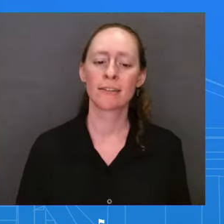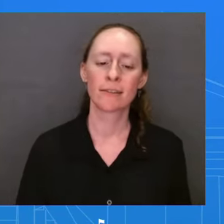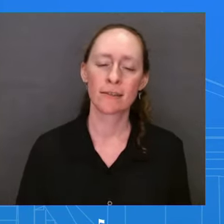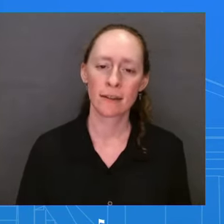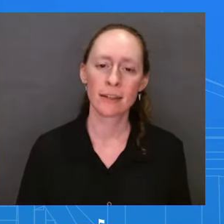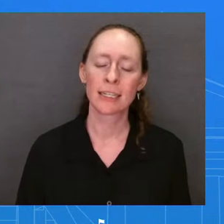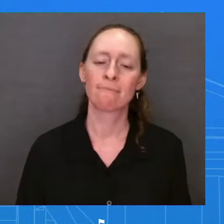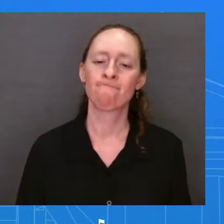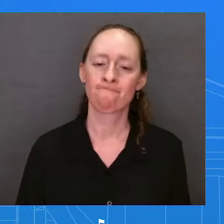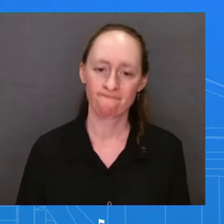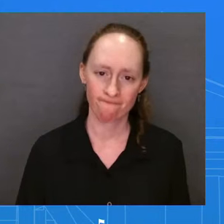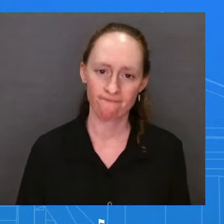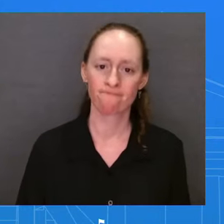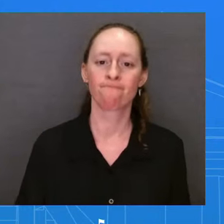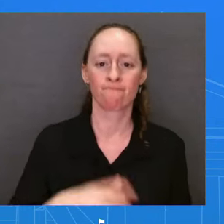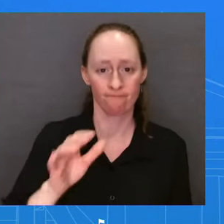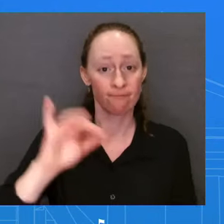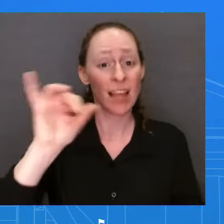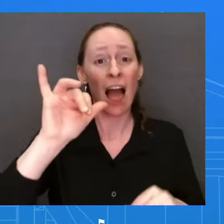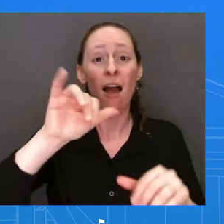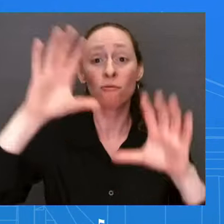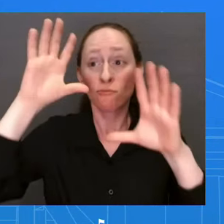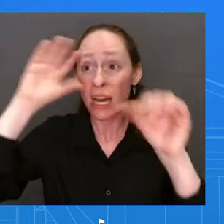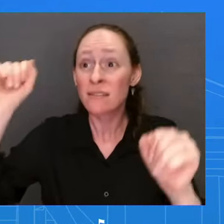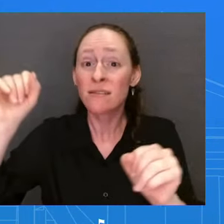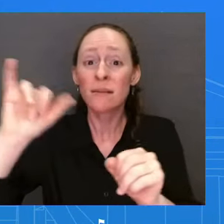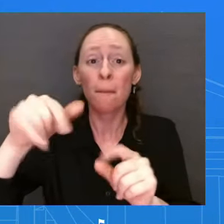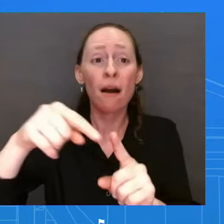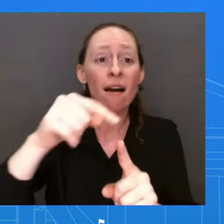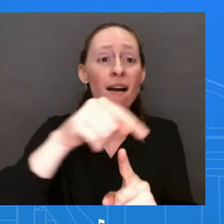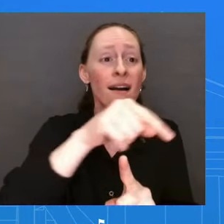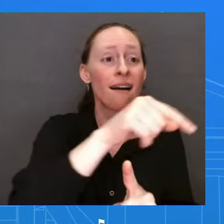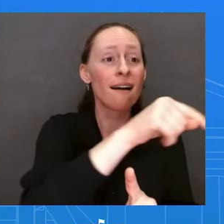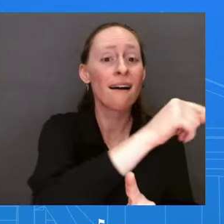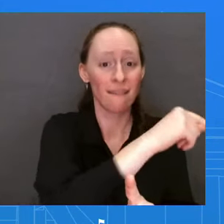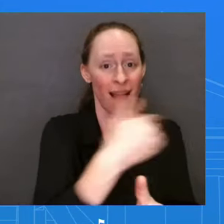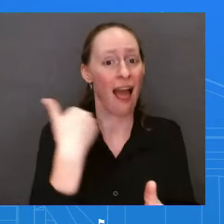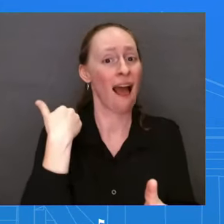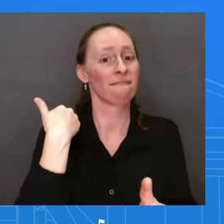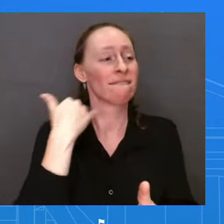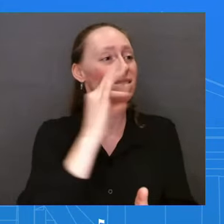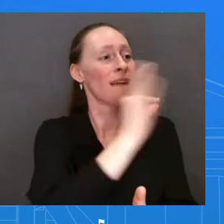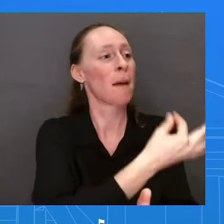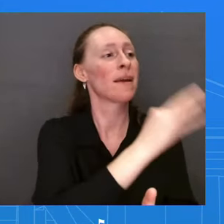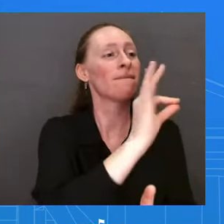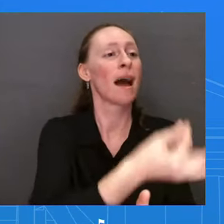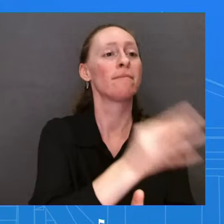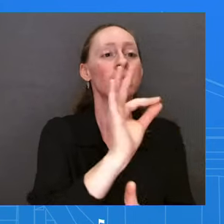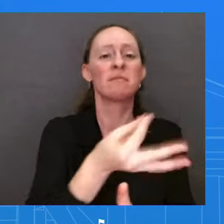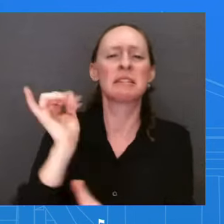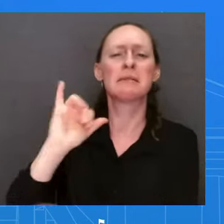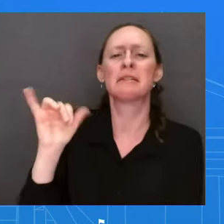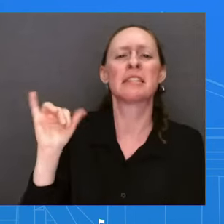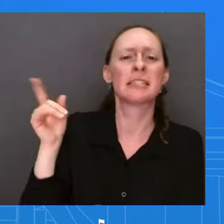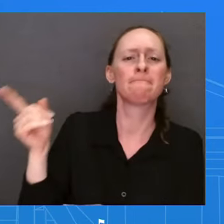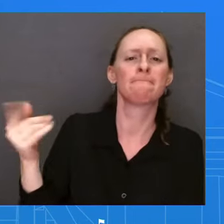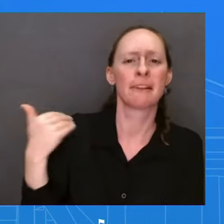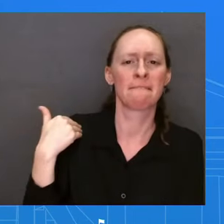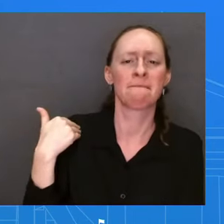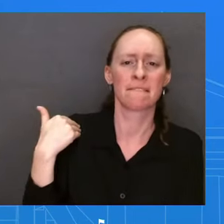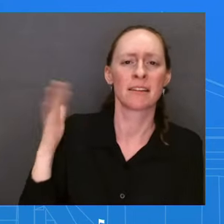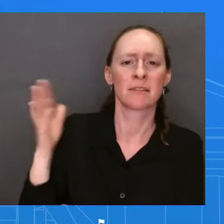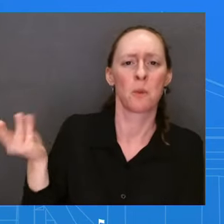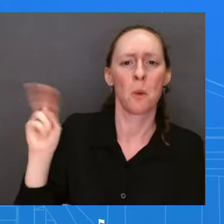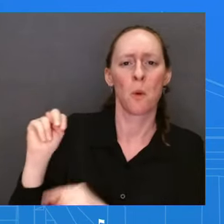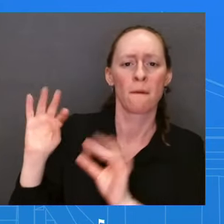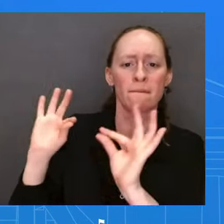president has a family and he did exactly what many prior administrations have done. And beyond that, I really don't have any